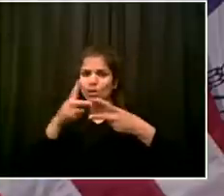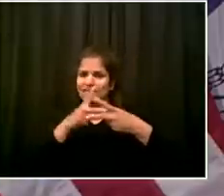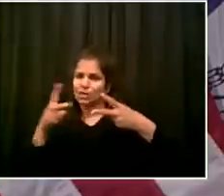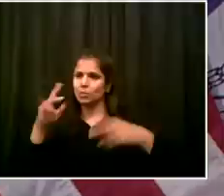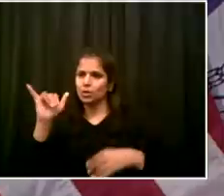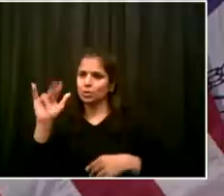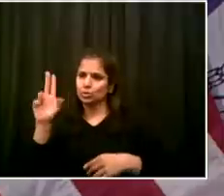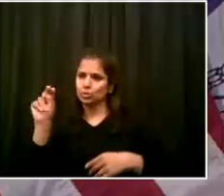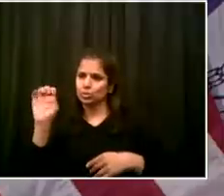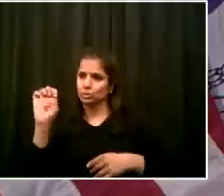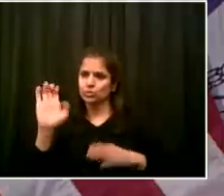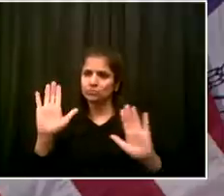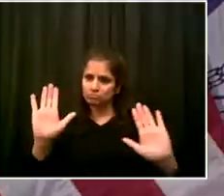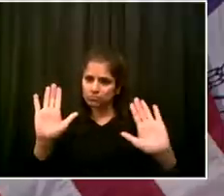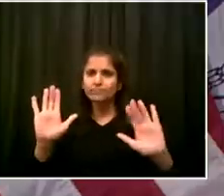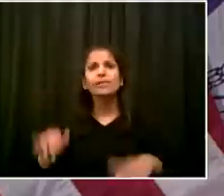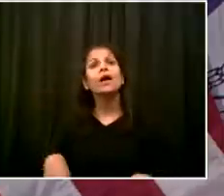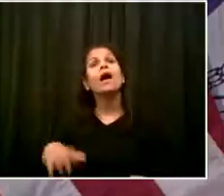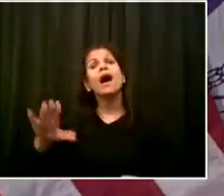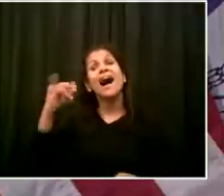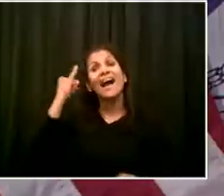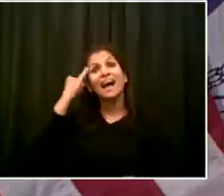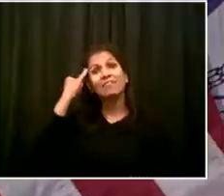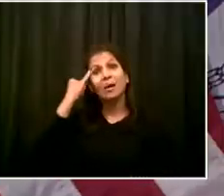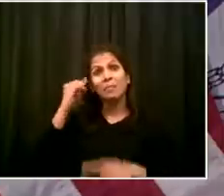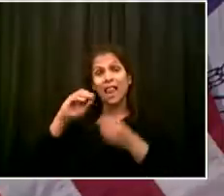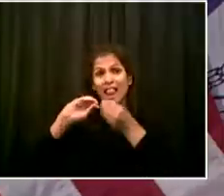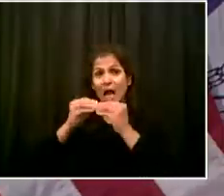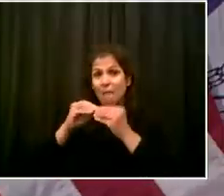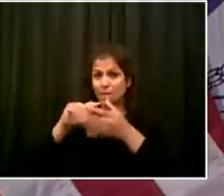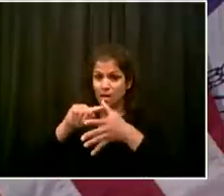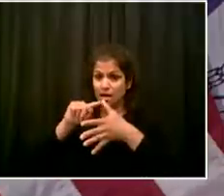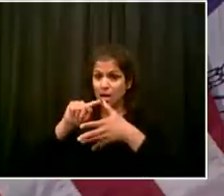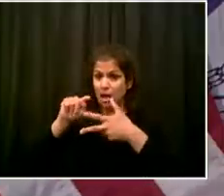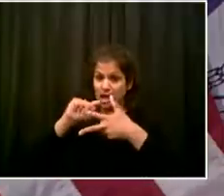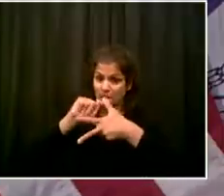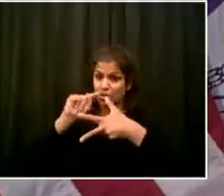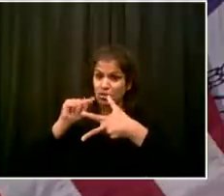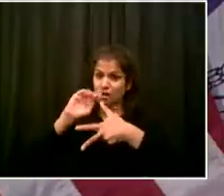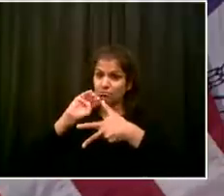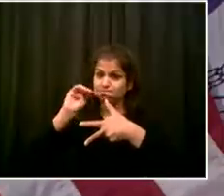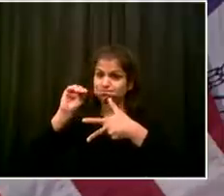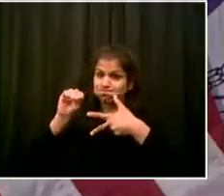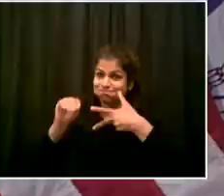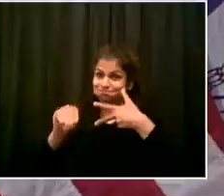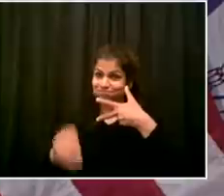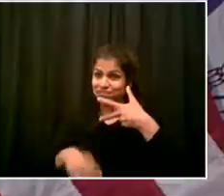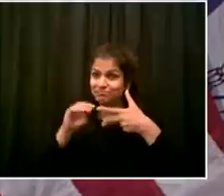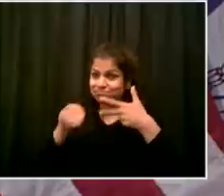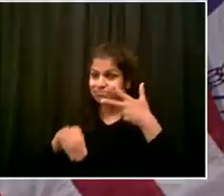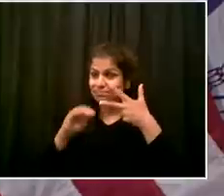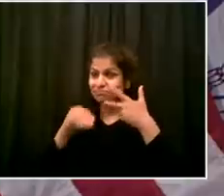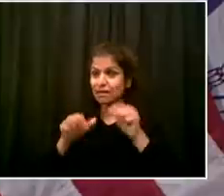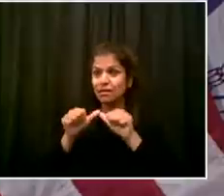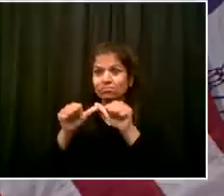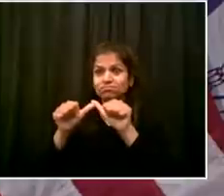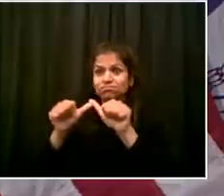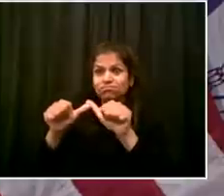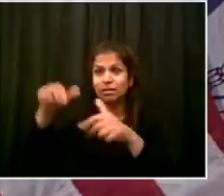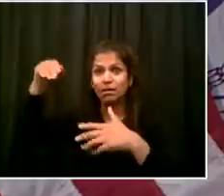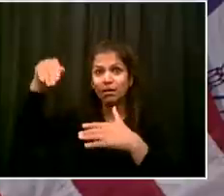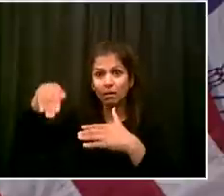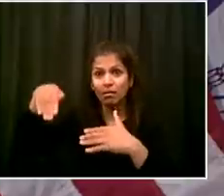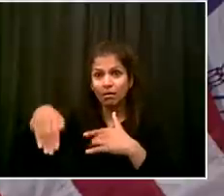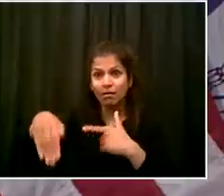it's going to be limited, because that's what phase one is. And it's going to be with lots of clear standards and precautions of how to make it work and do it safely.